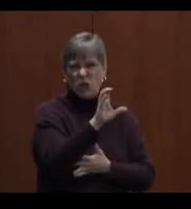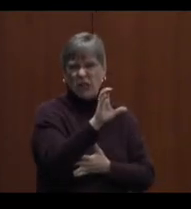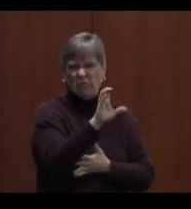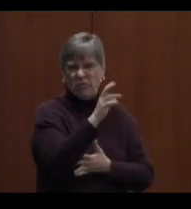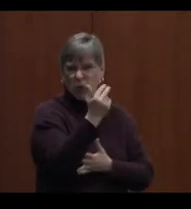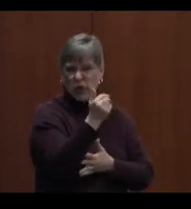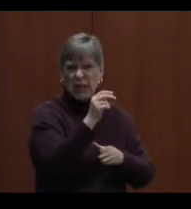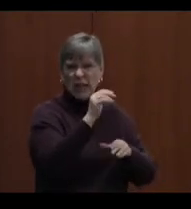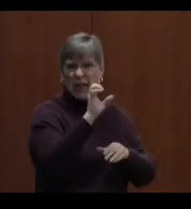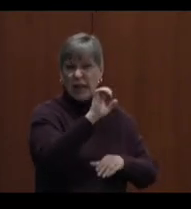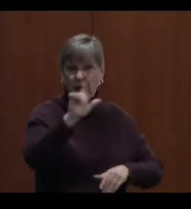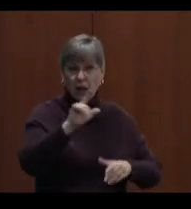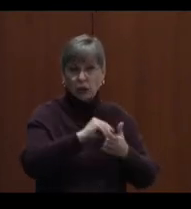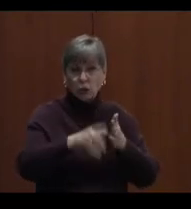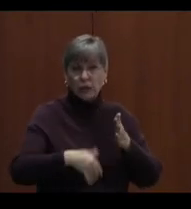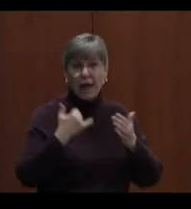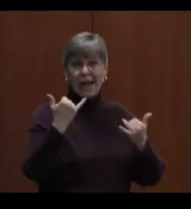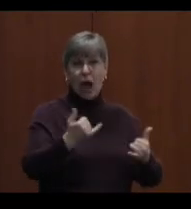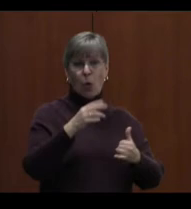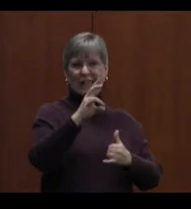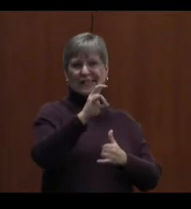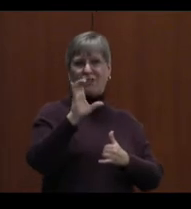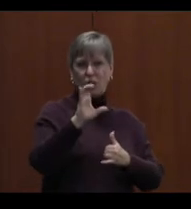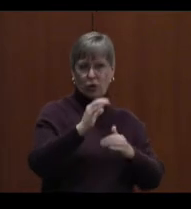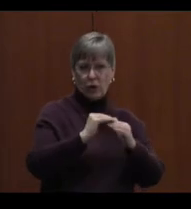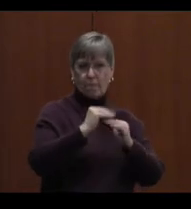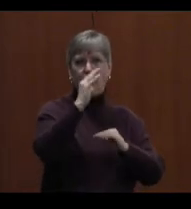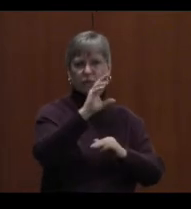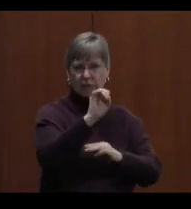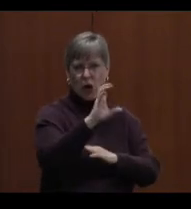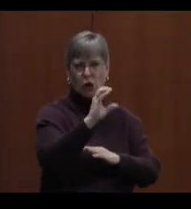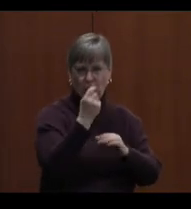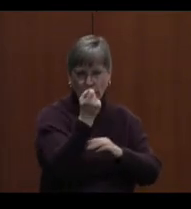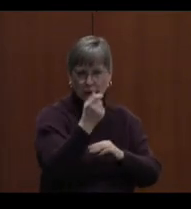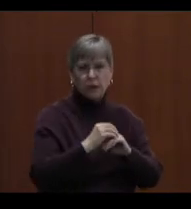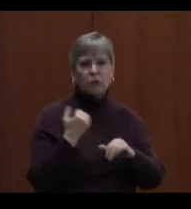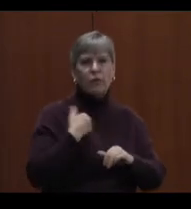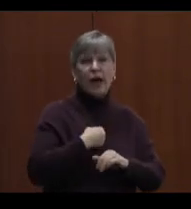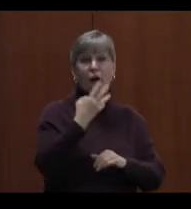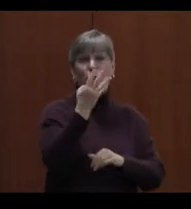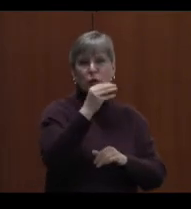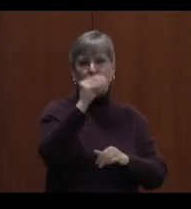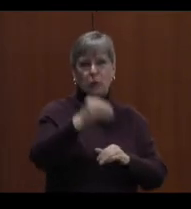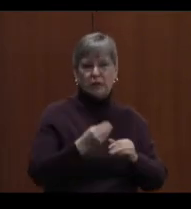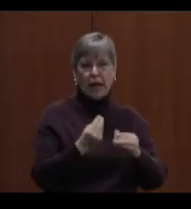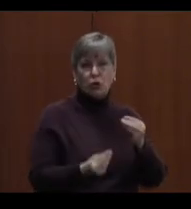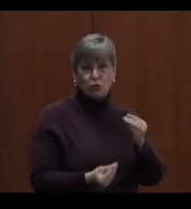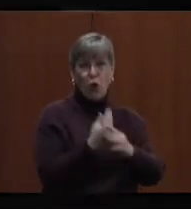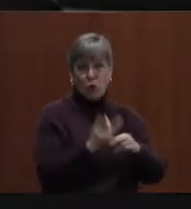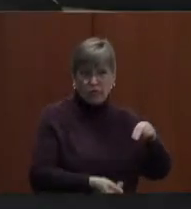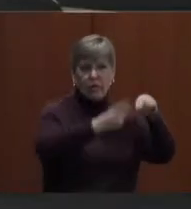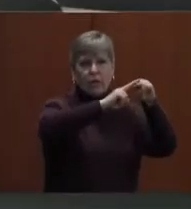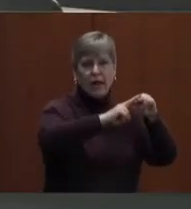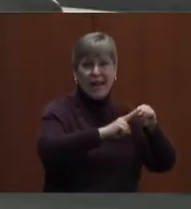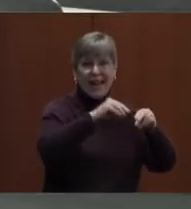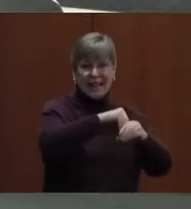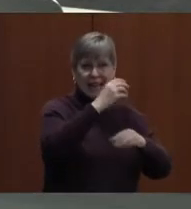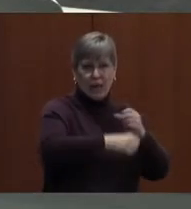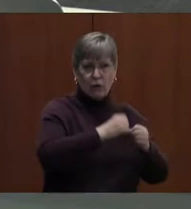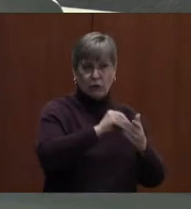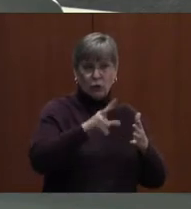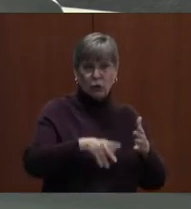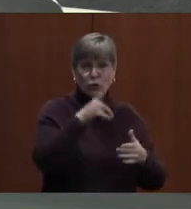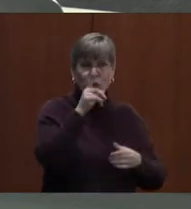learning students. We're currently at 700 or slightly above 700. So we've had a 14% growth in the year for students that need